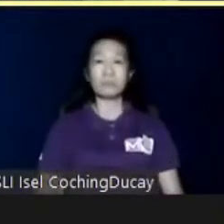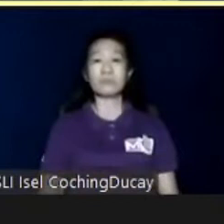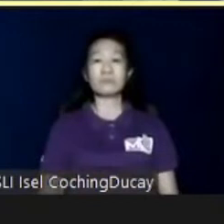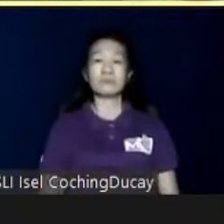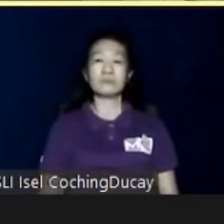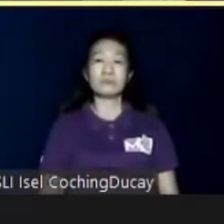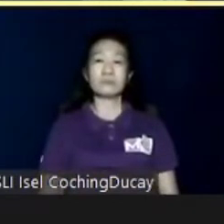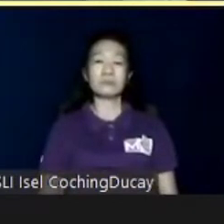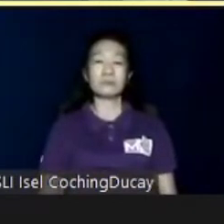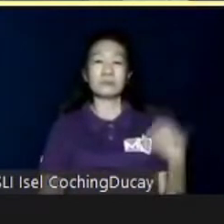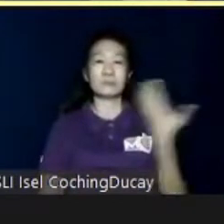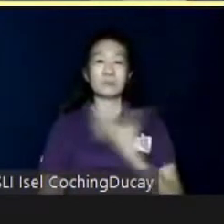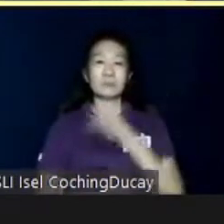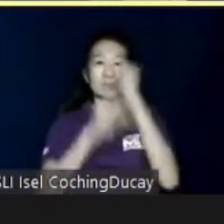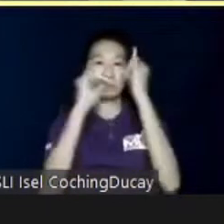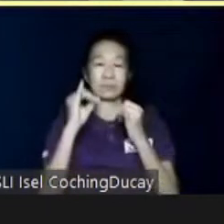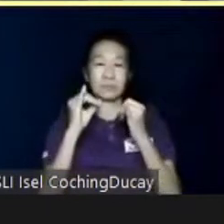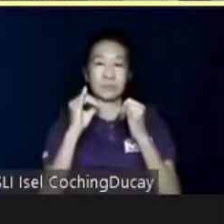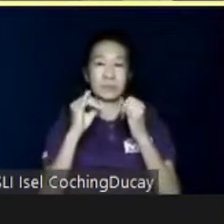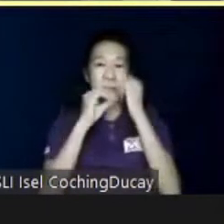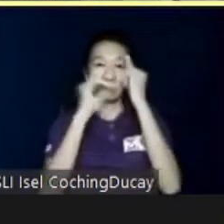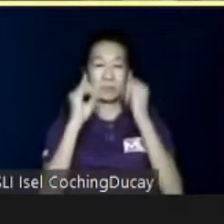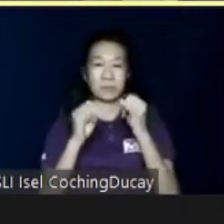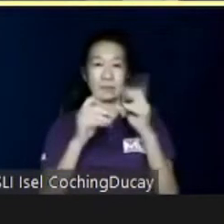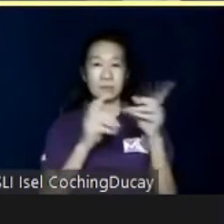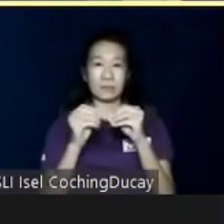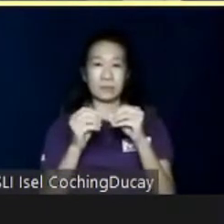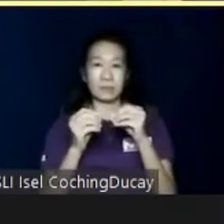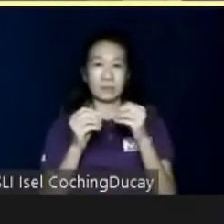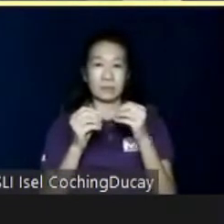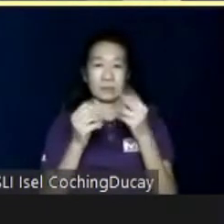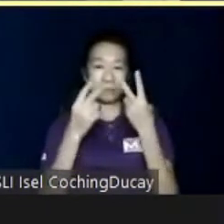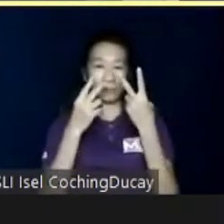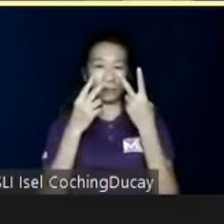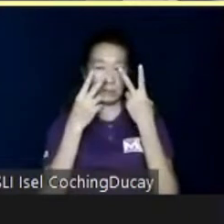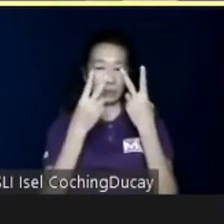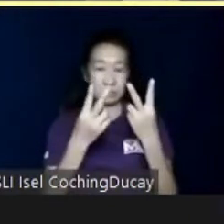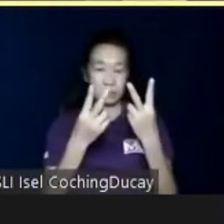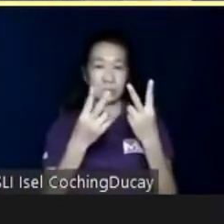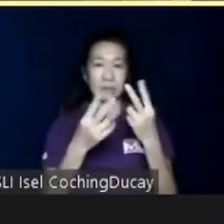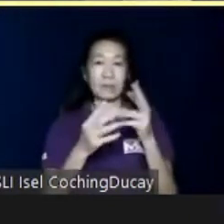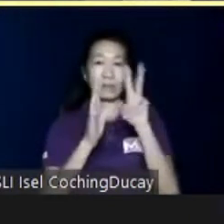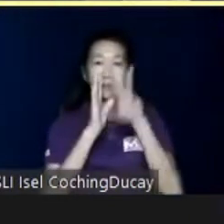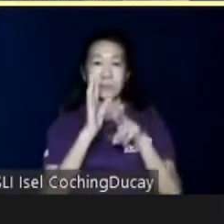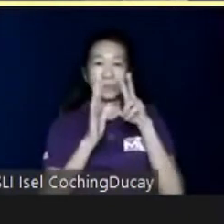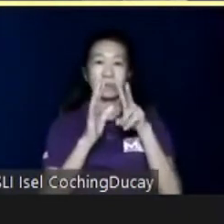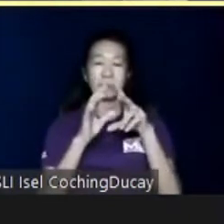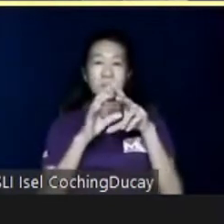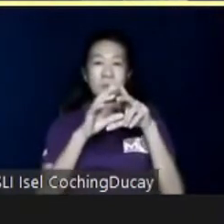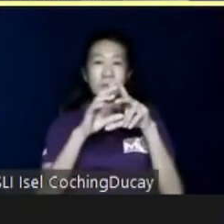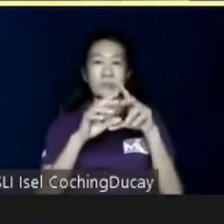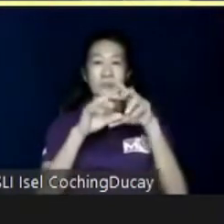our image annotators would do is actually look at an image or a video and put squares around